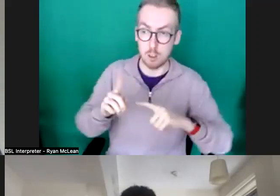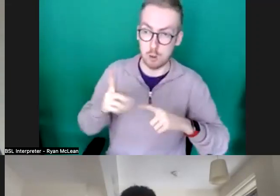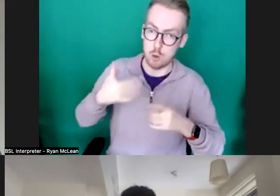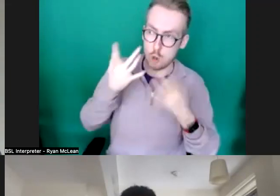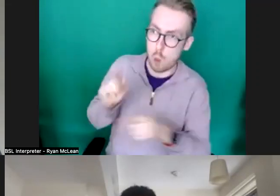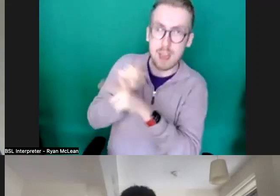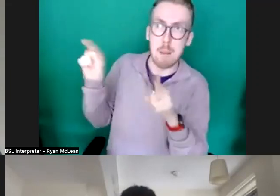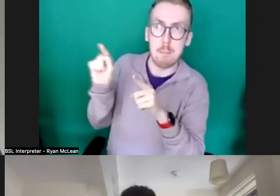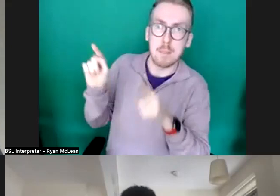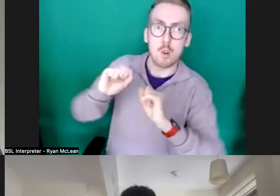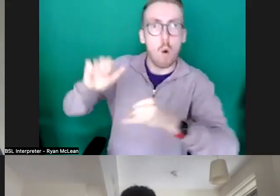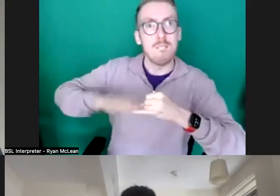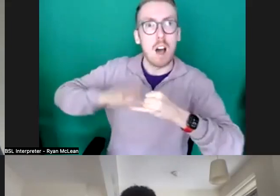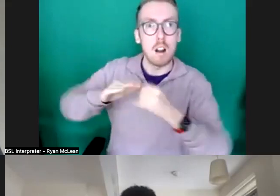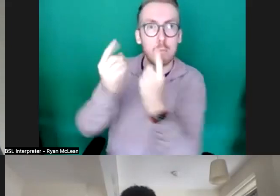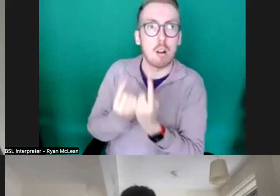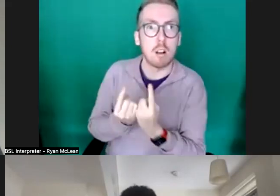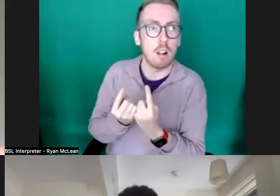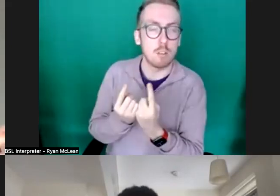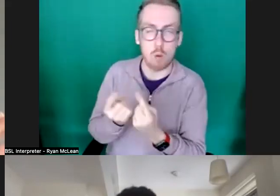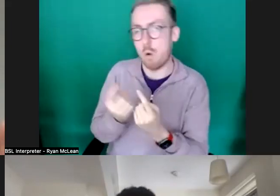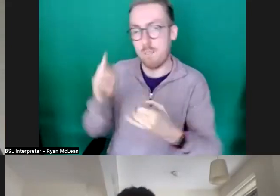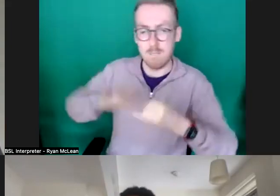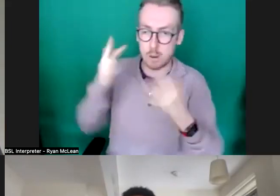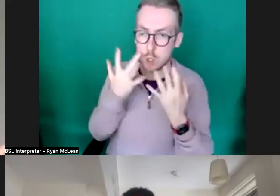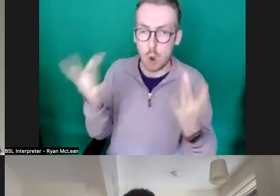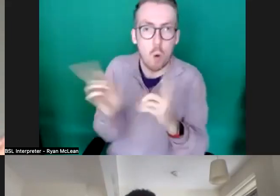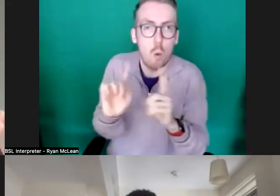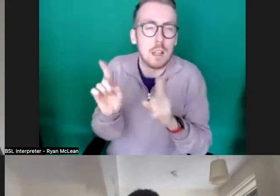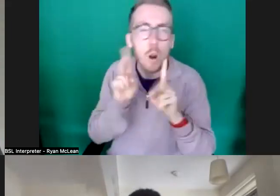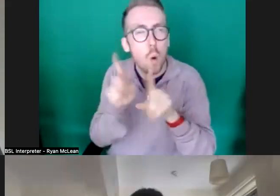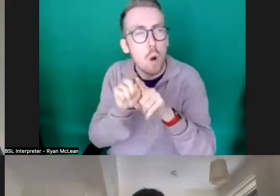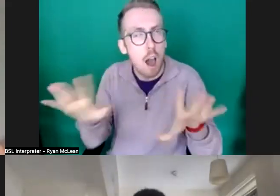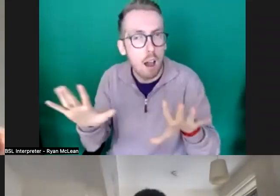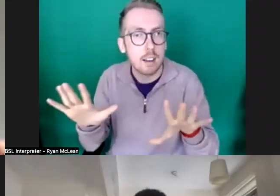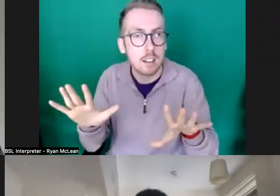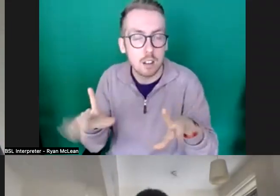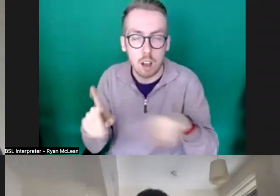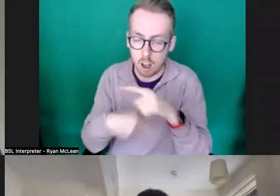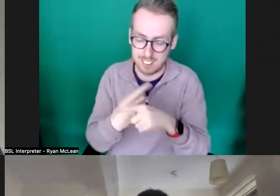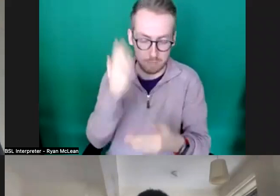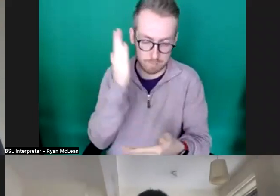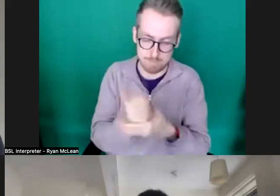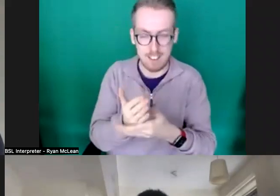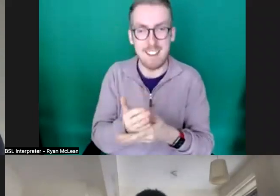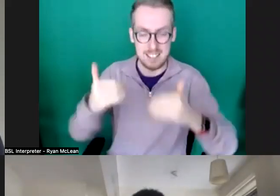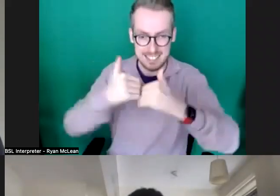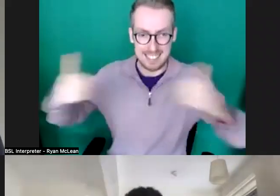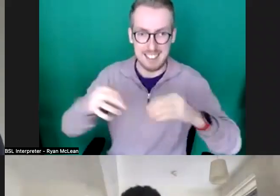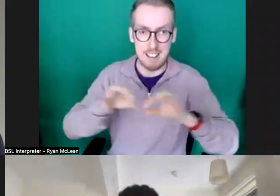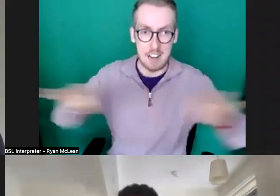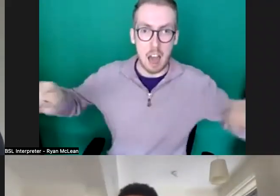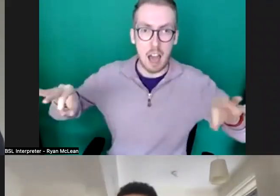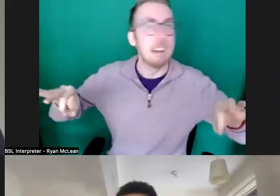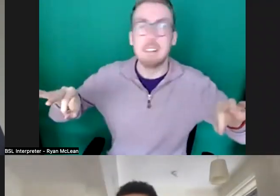um so uh so we don't necessarily draw a definite kind of line um if you're looking at how you